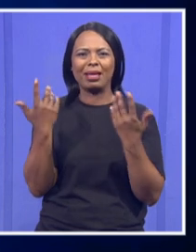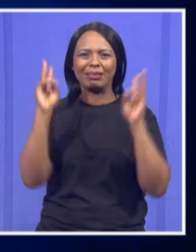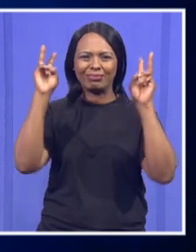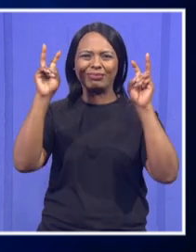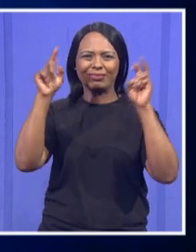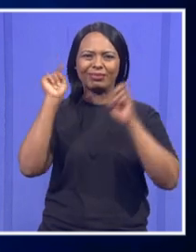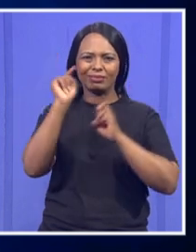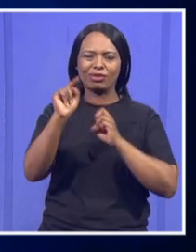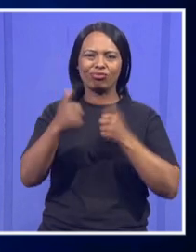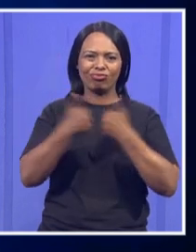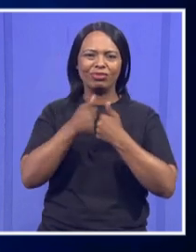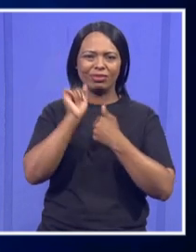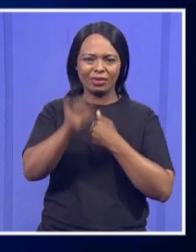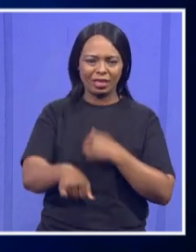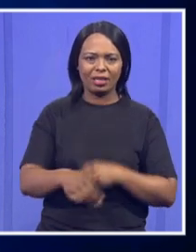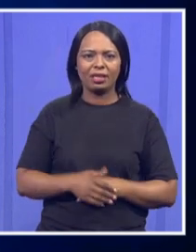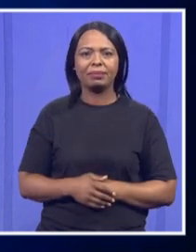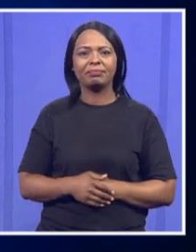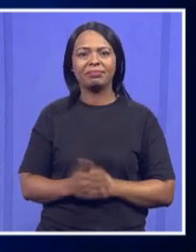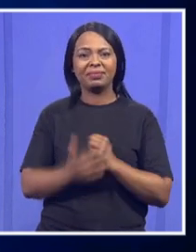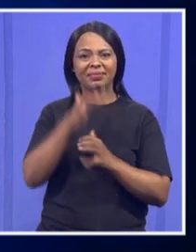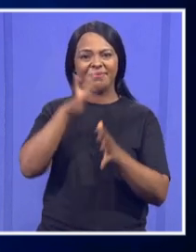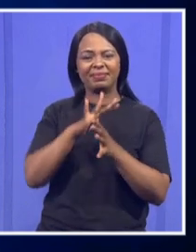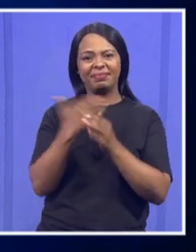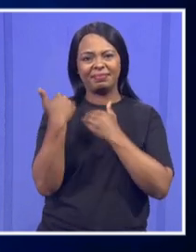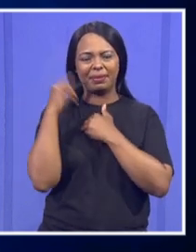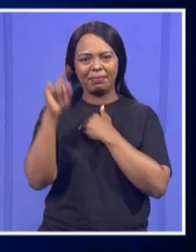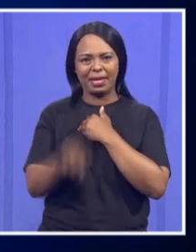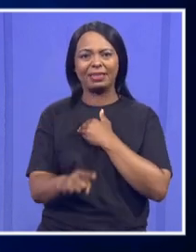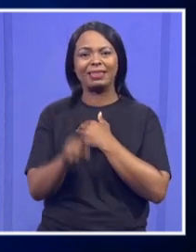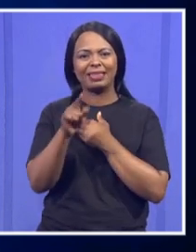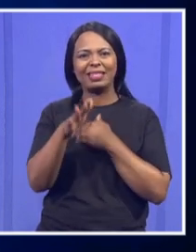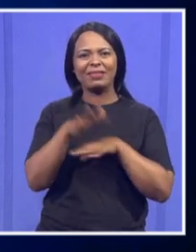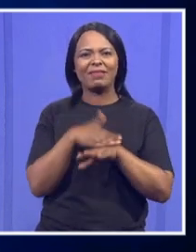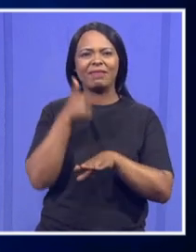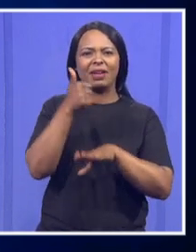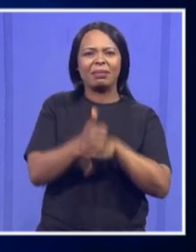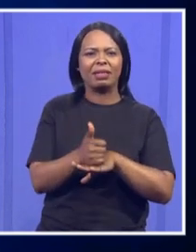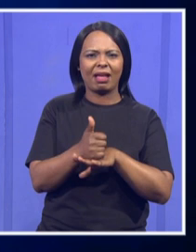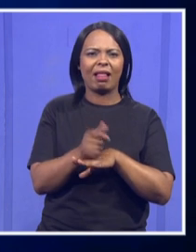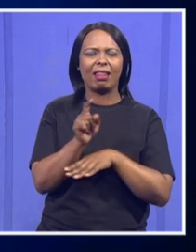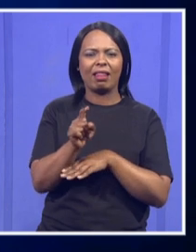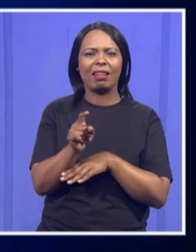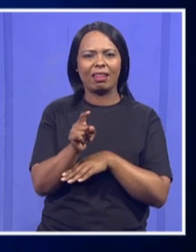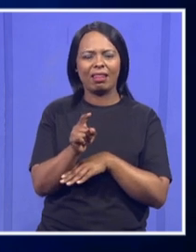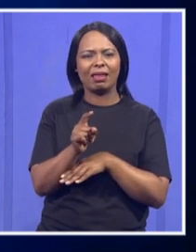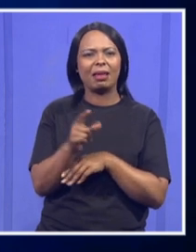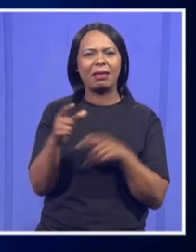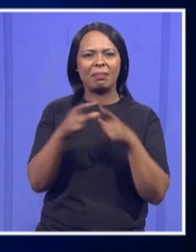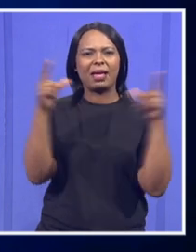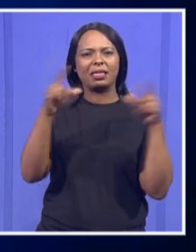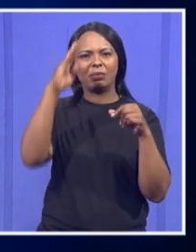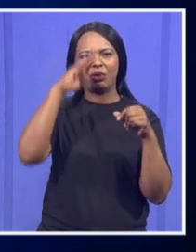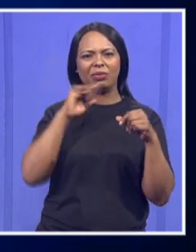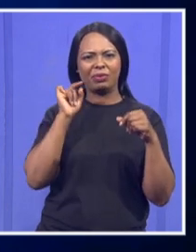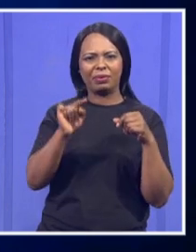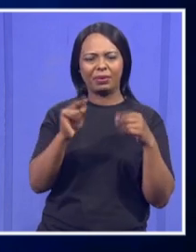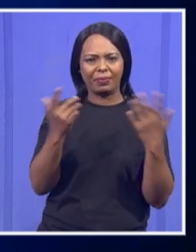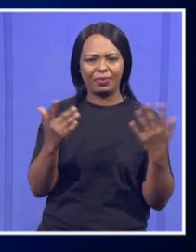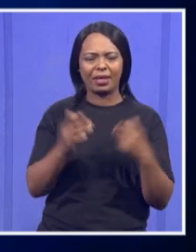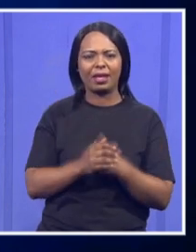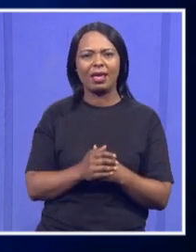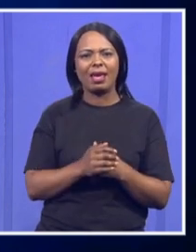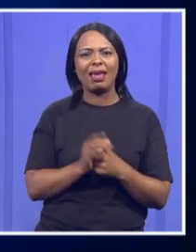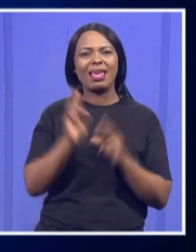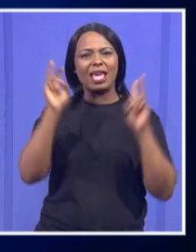also the question of health, obviously, plays a very fundamental role. It's a biggest portfolio. I think on